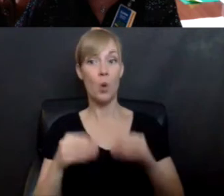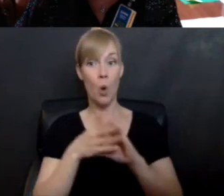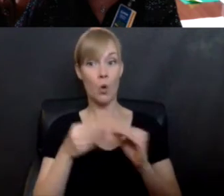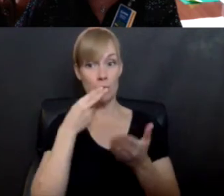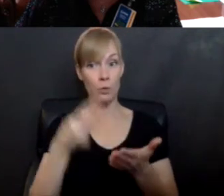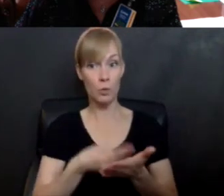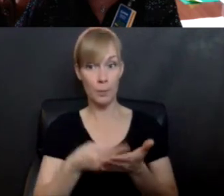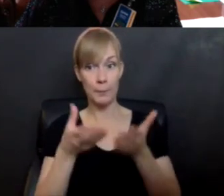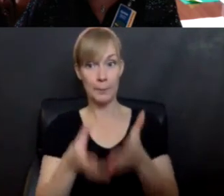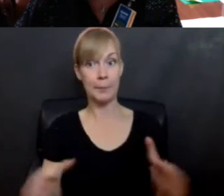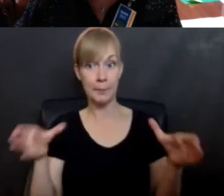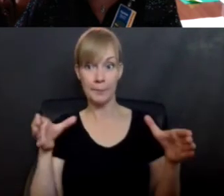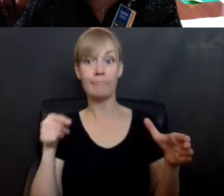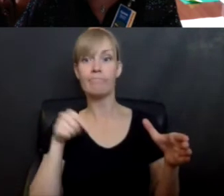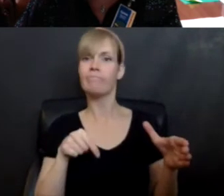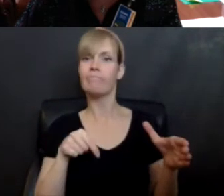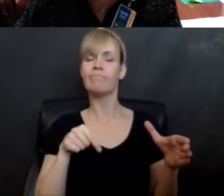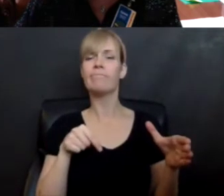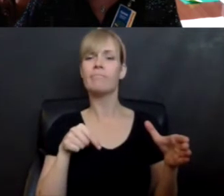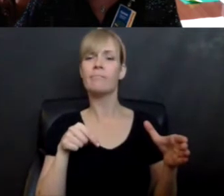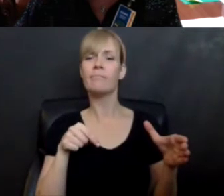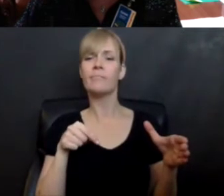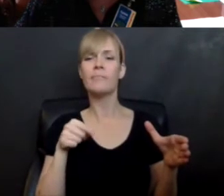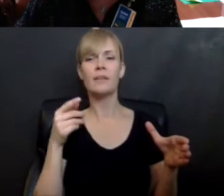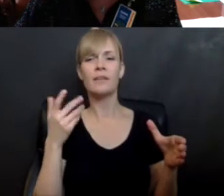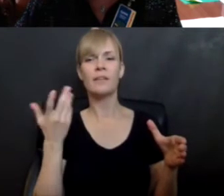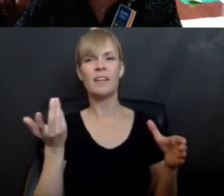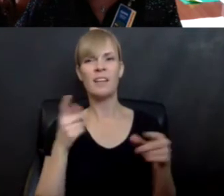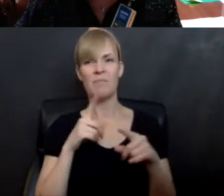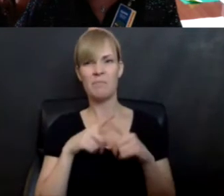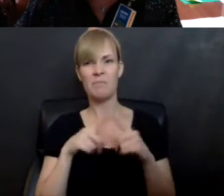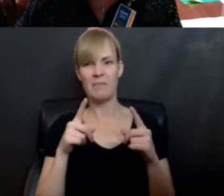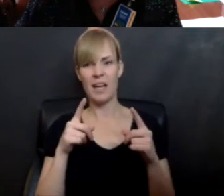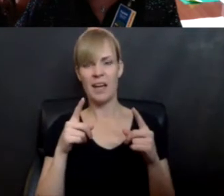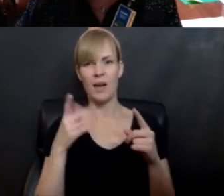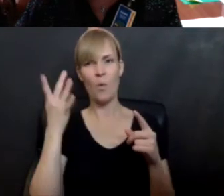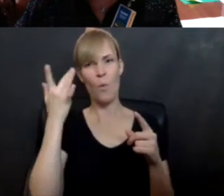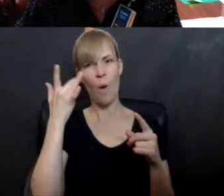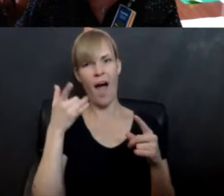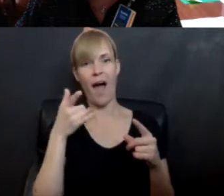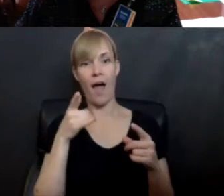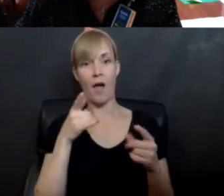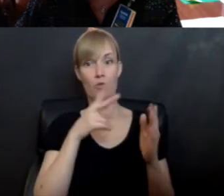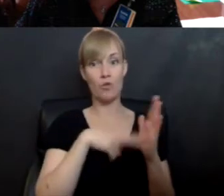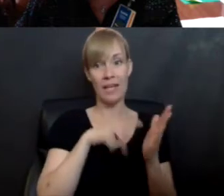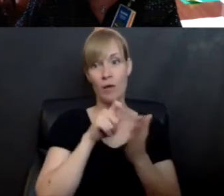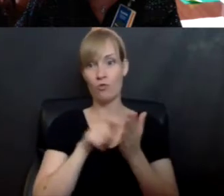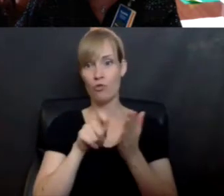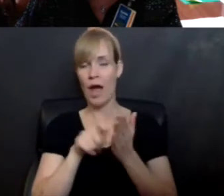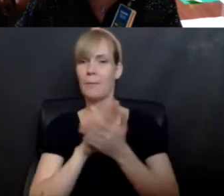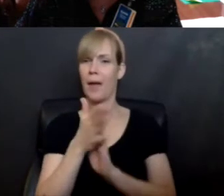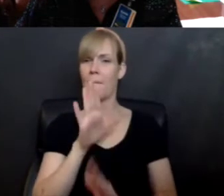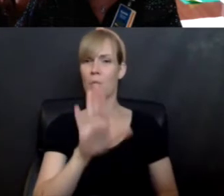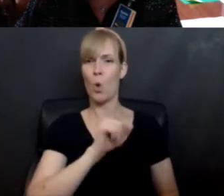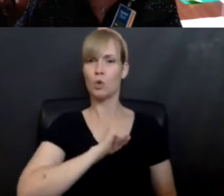But why does that make writing such a superpower? Right? Reading and writing are your superpowers.